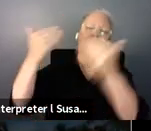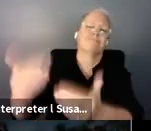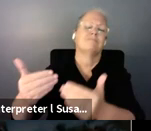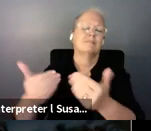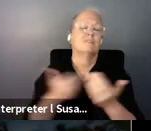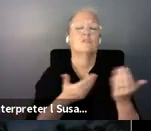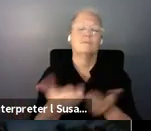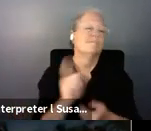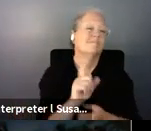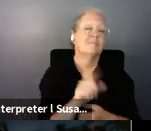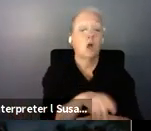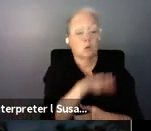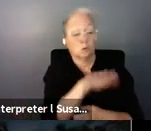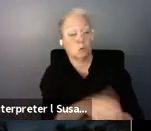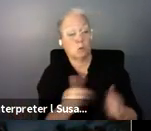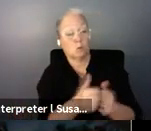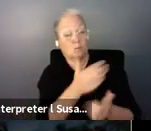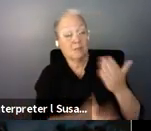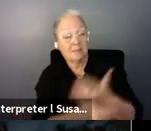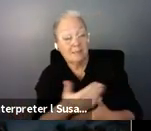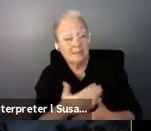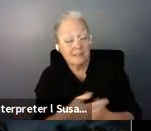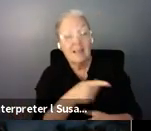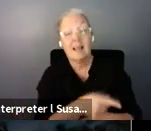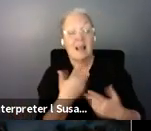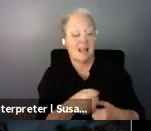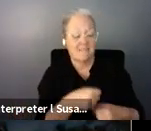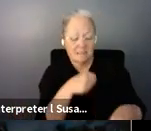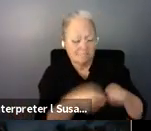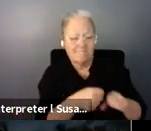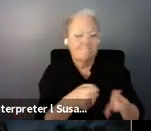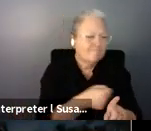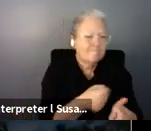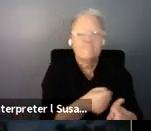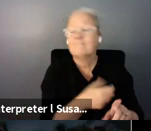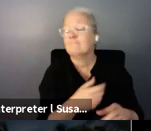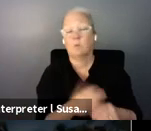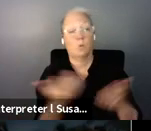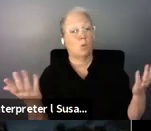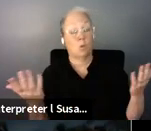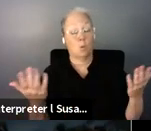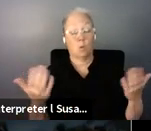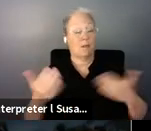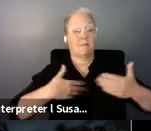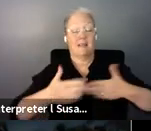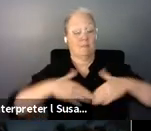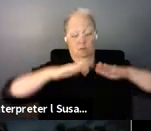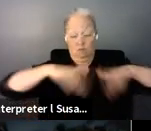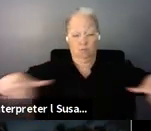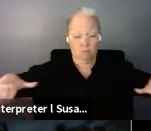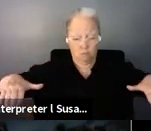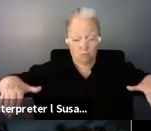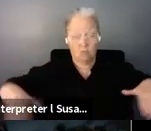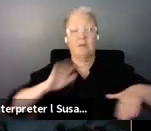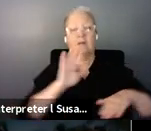it's a child with disability who experienced grave violence or a child any child family kinship foster